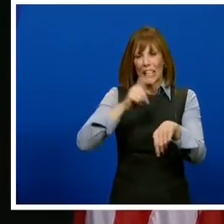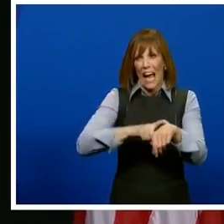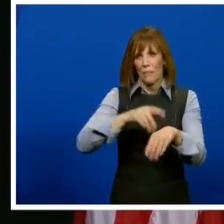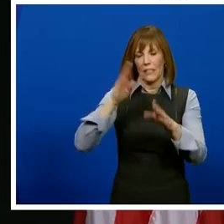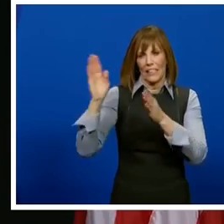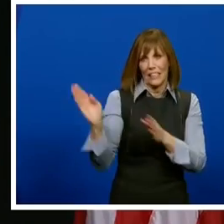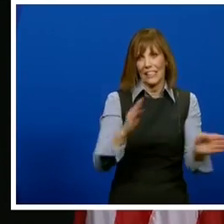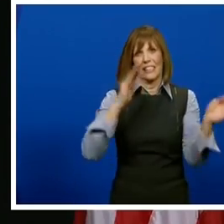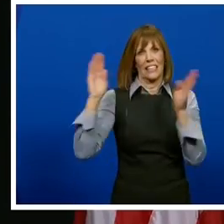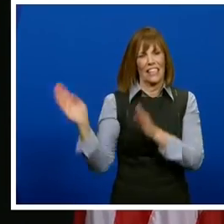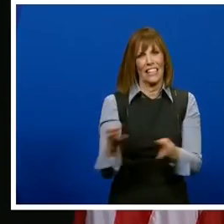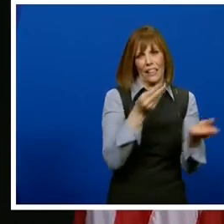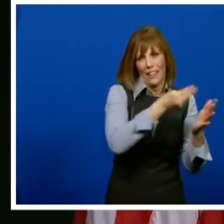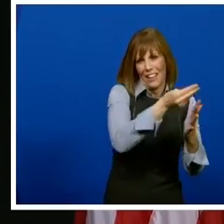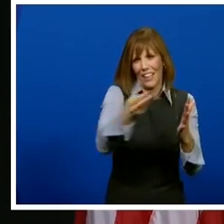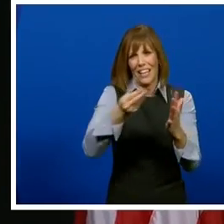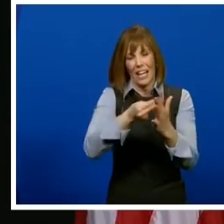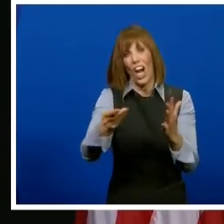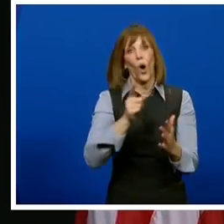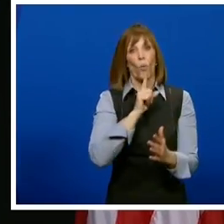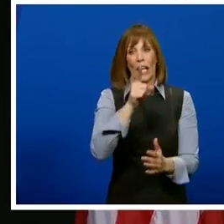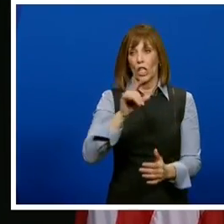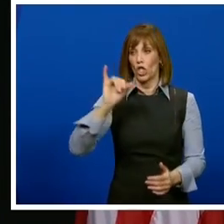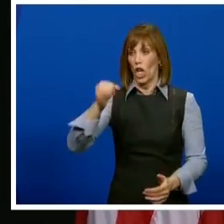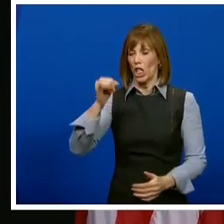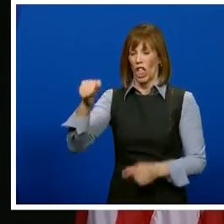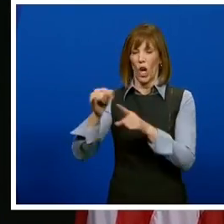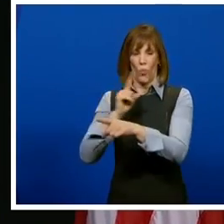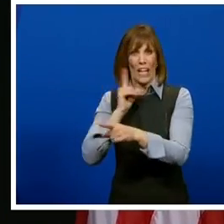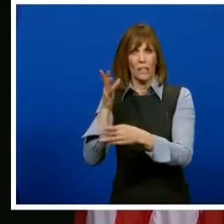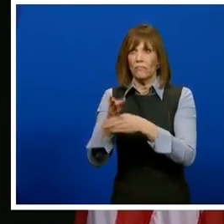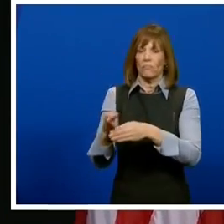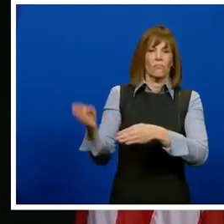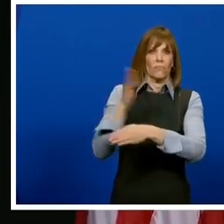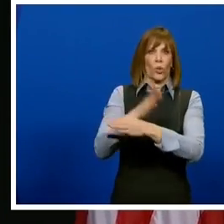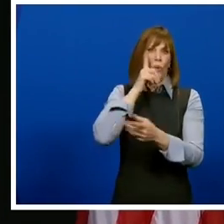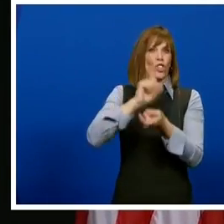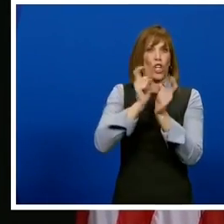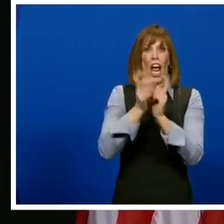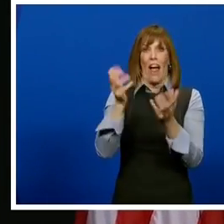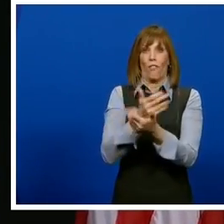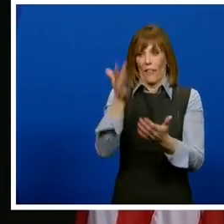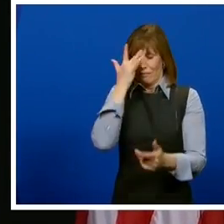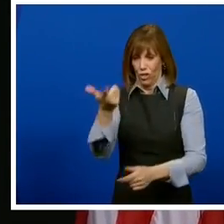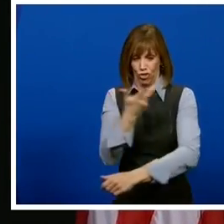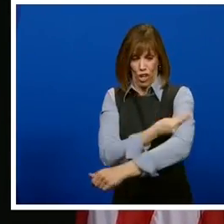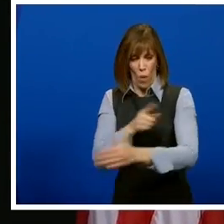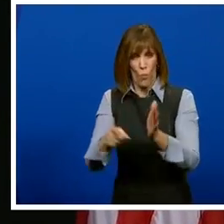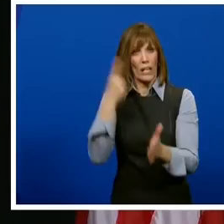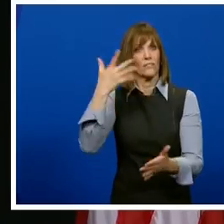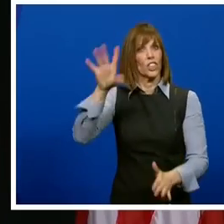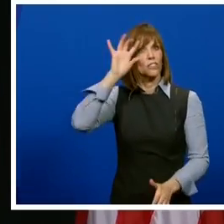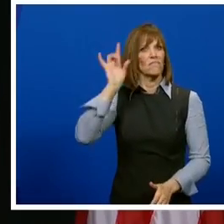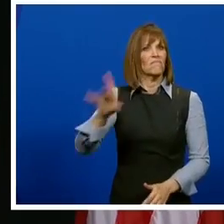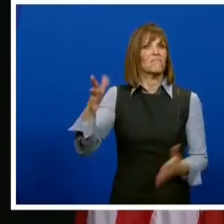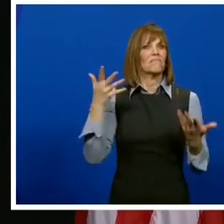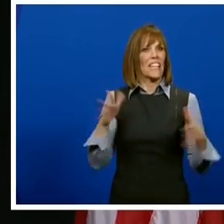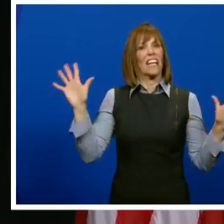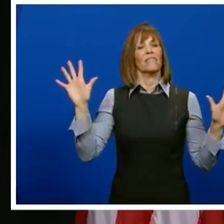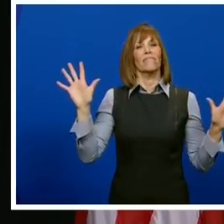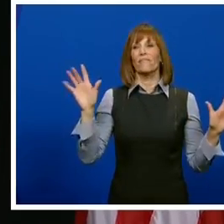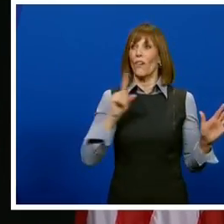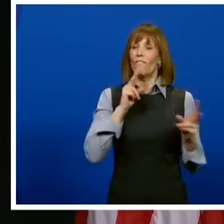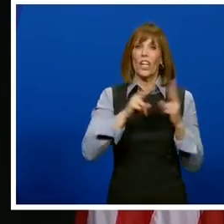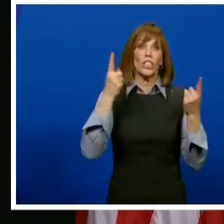happen. And so this is, it truly is a game changer. And just for, you know, making it more accessible, it doesn't